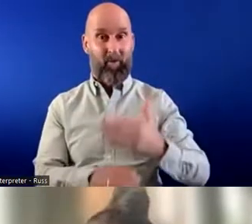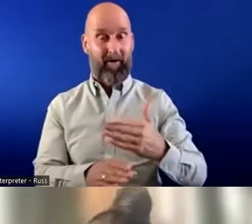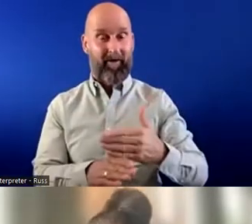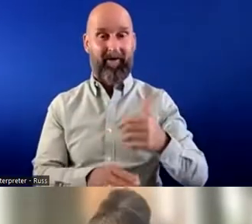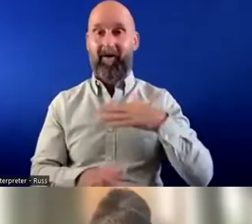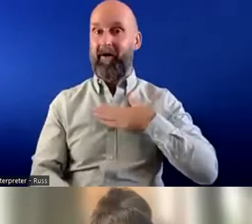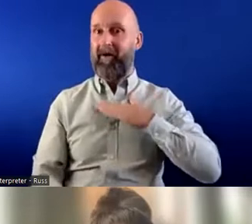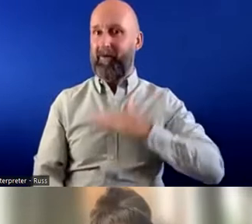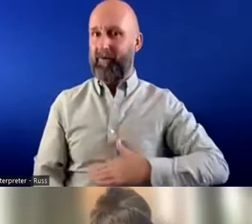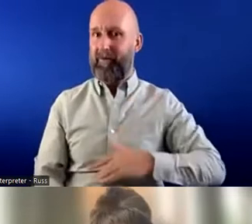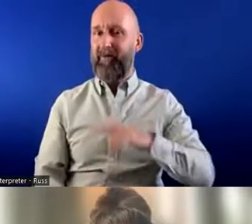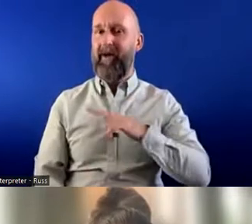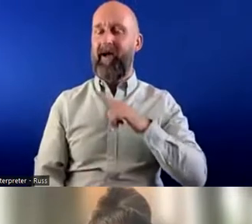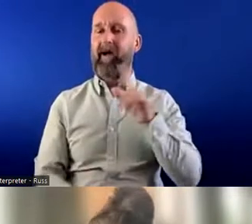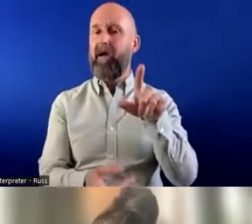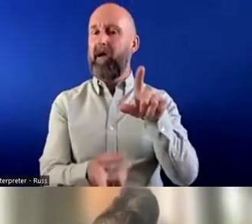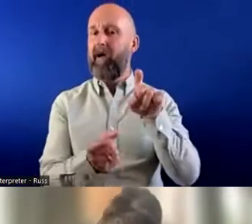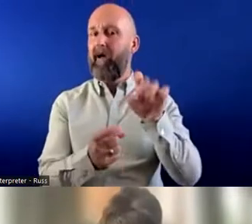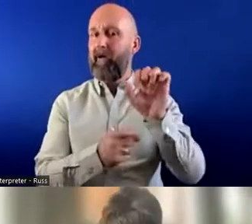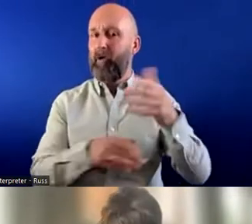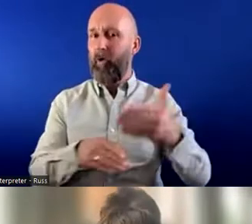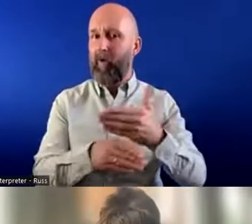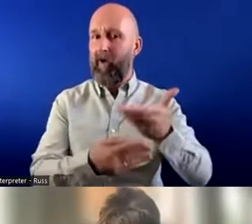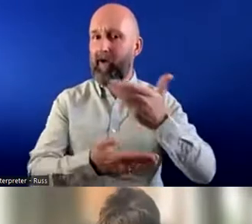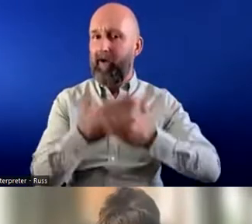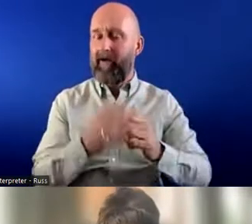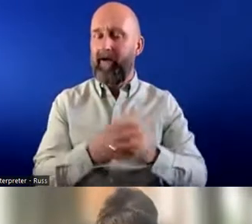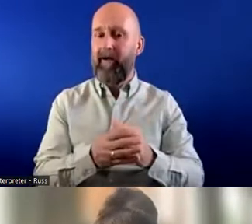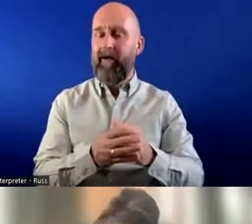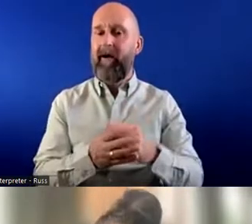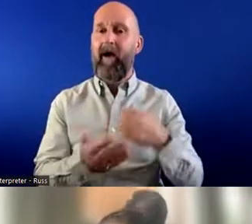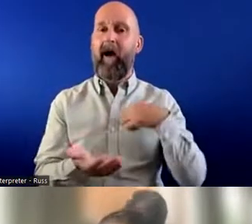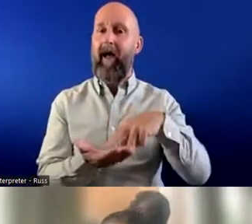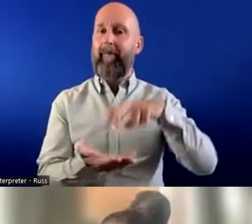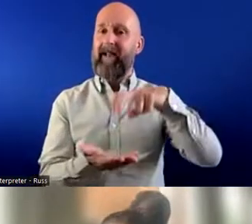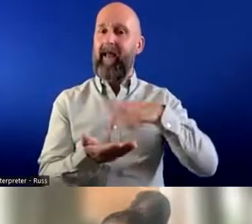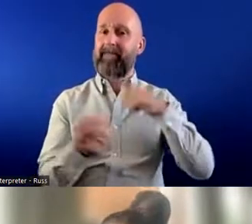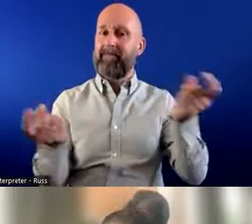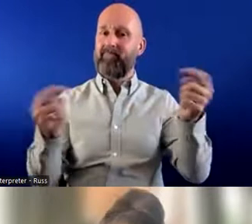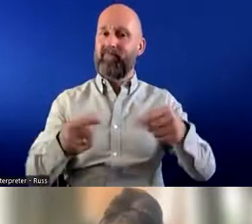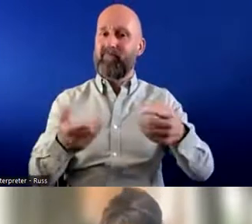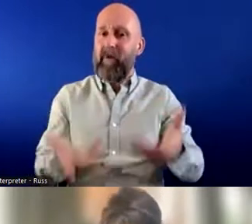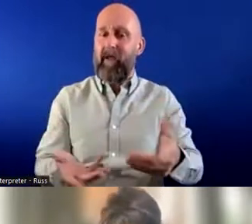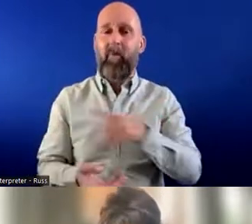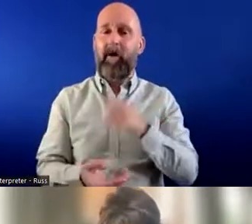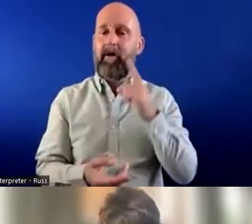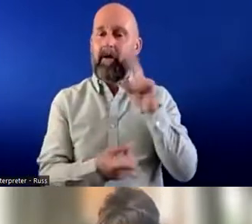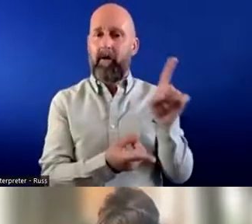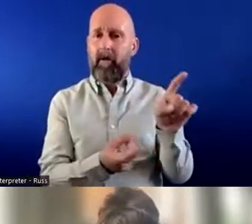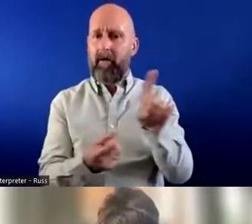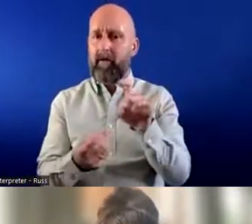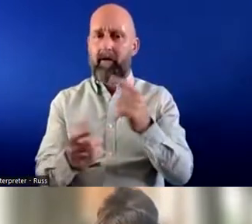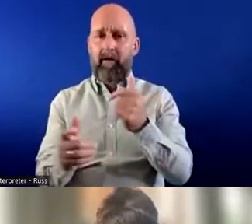fantastic hearing about the work you do. Yes, I'm delighted to be here today and hearing from these amazing